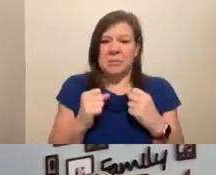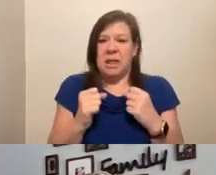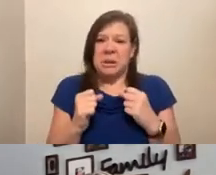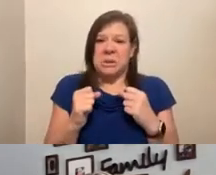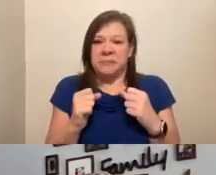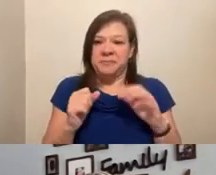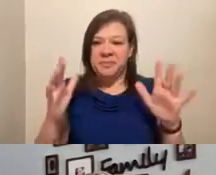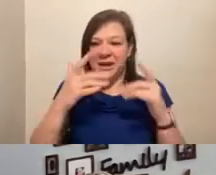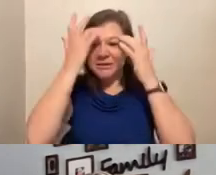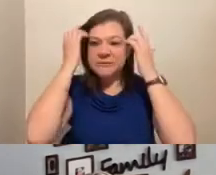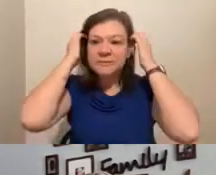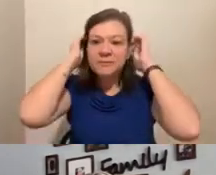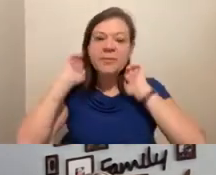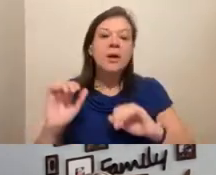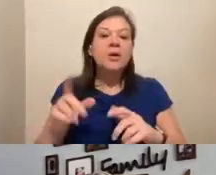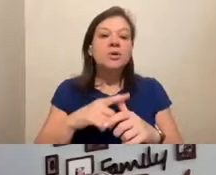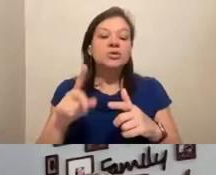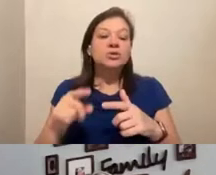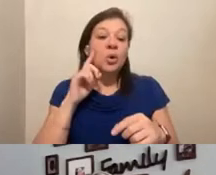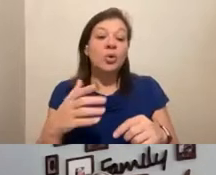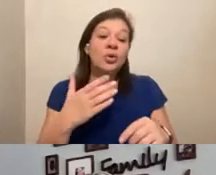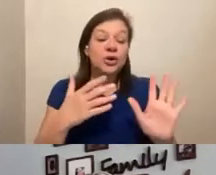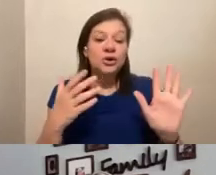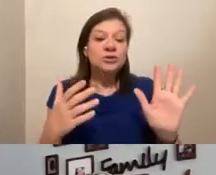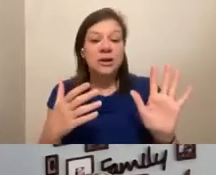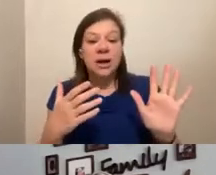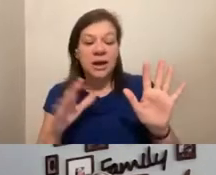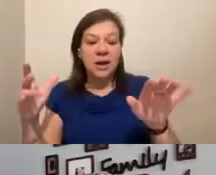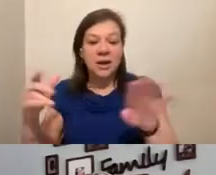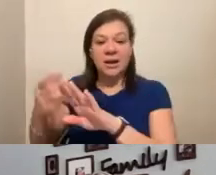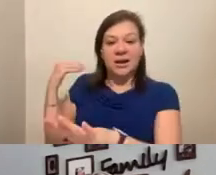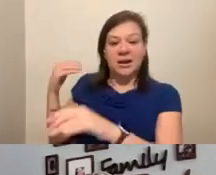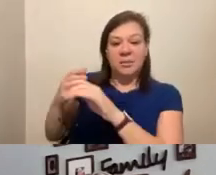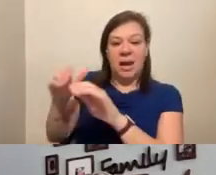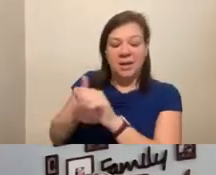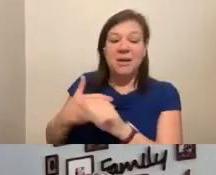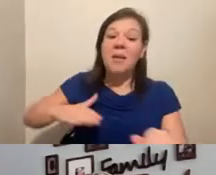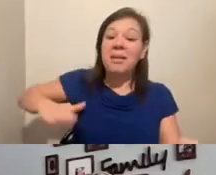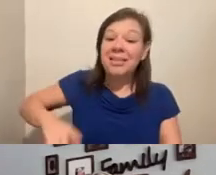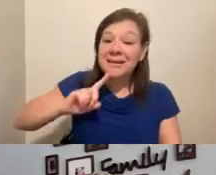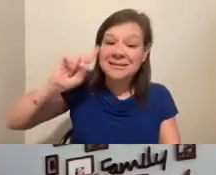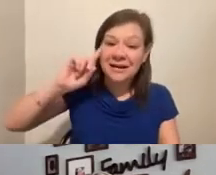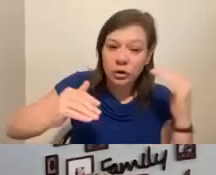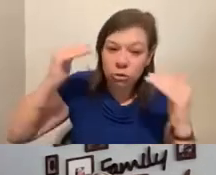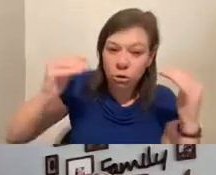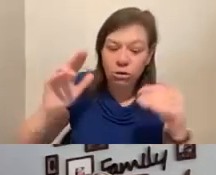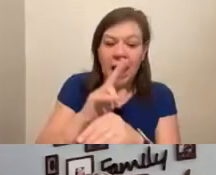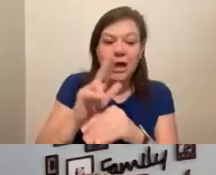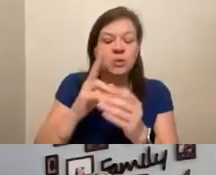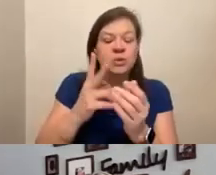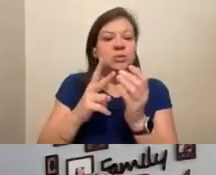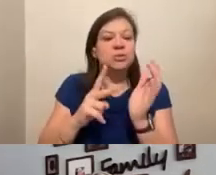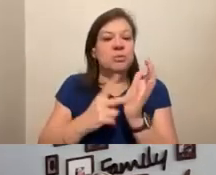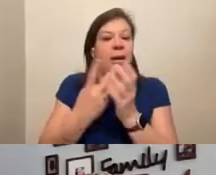I, there's a bedroom set behind me. I am also a late deafened adult. And I use bilateral cochlear